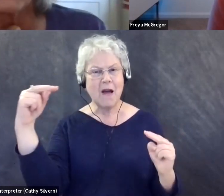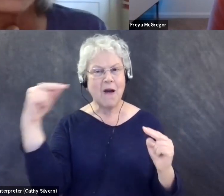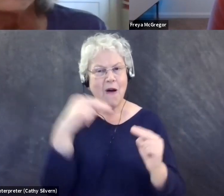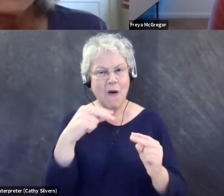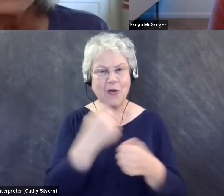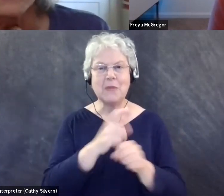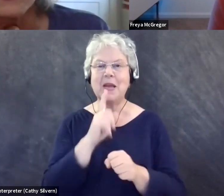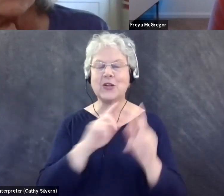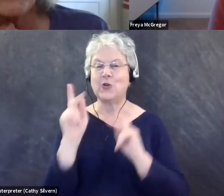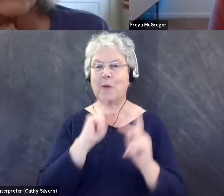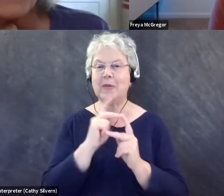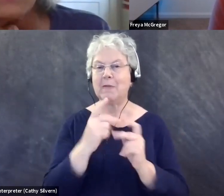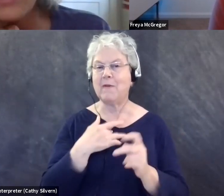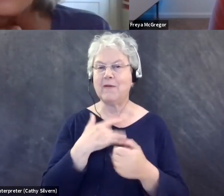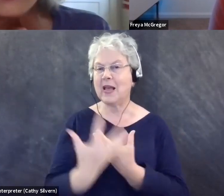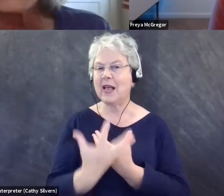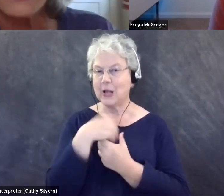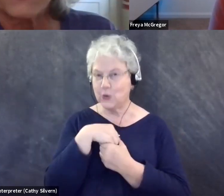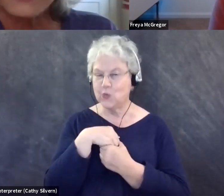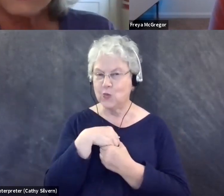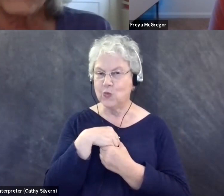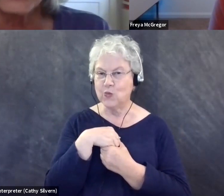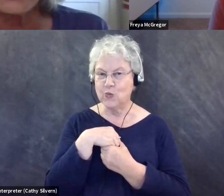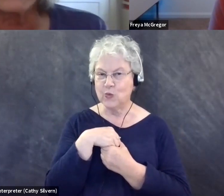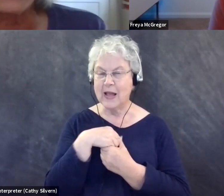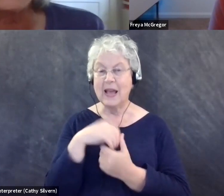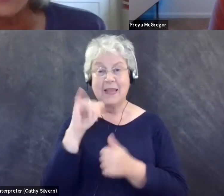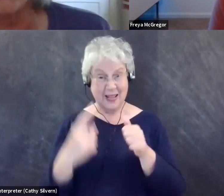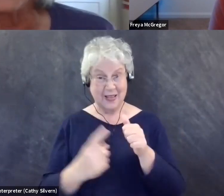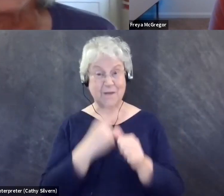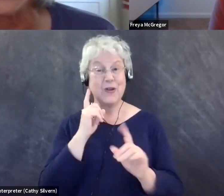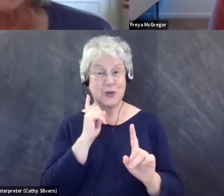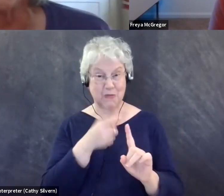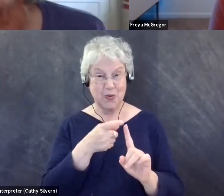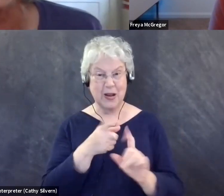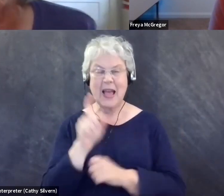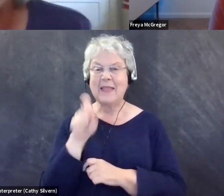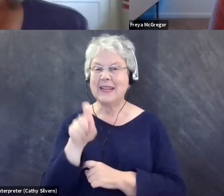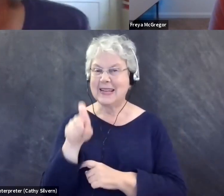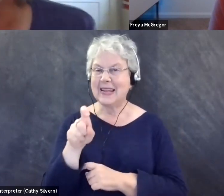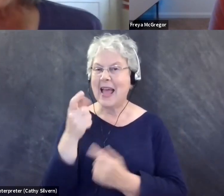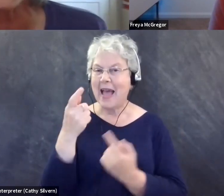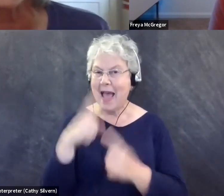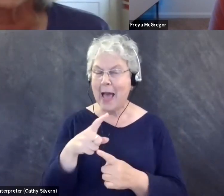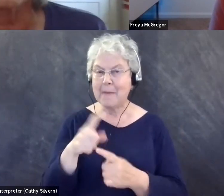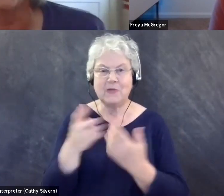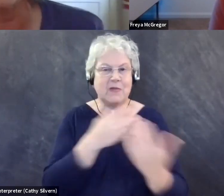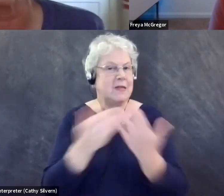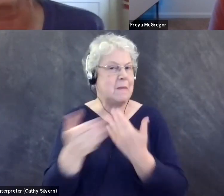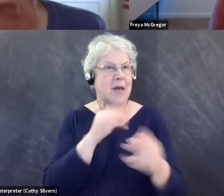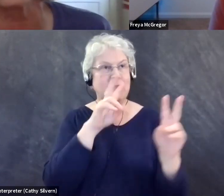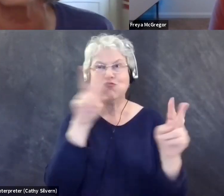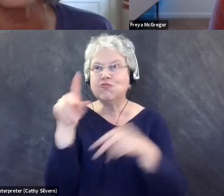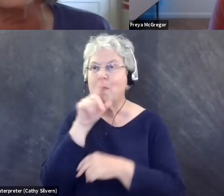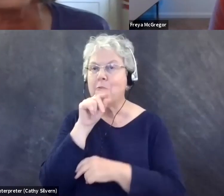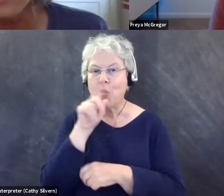feels included. Um, I guess I would say that's the first thing and that needs to happen as a, in a birding situation or, or